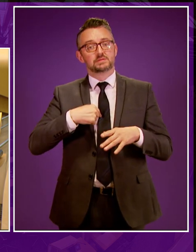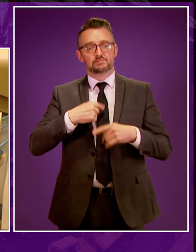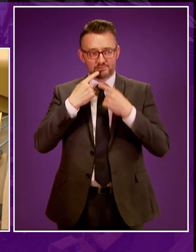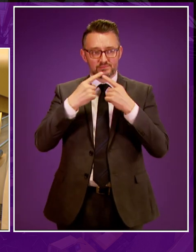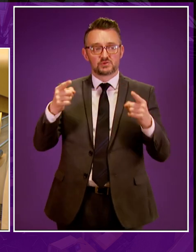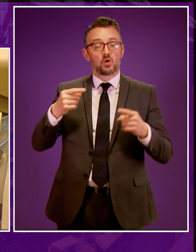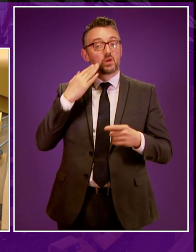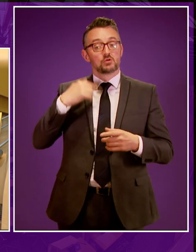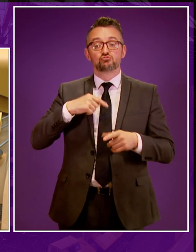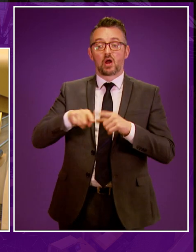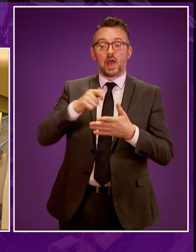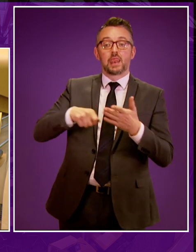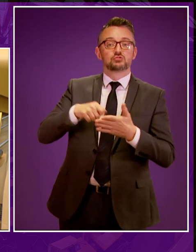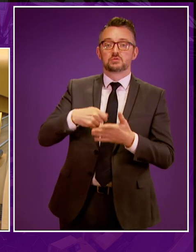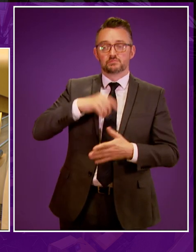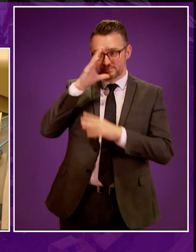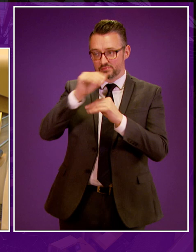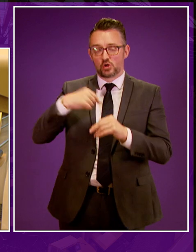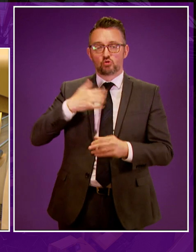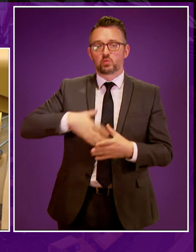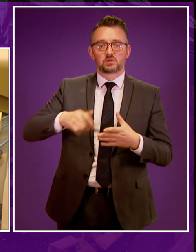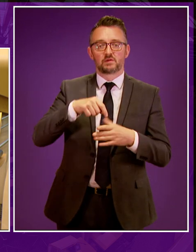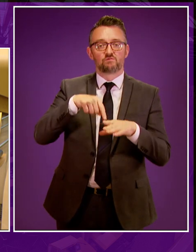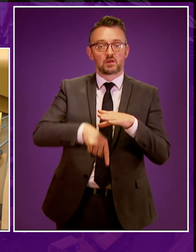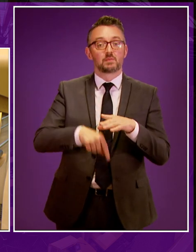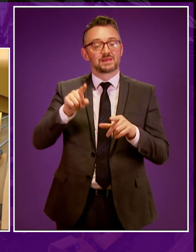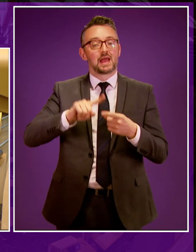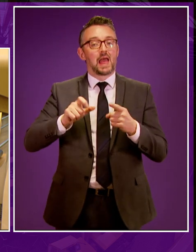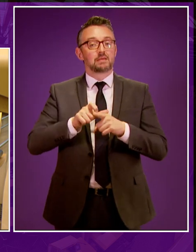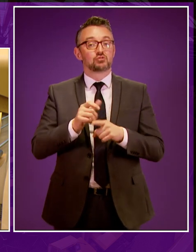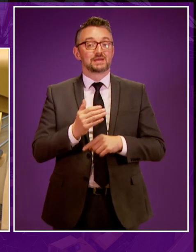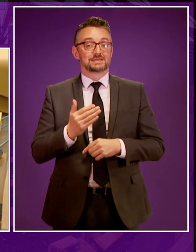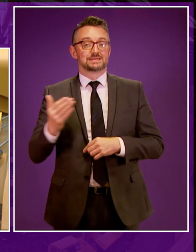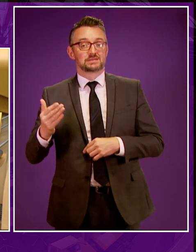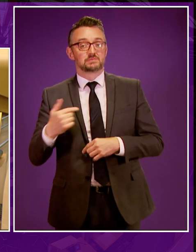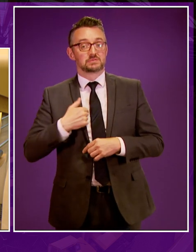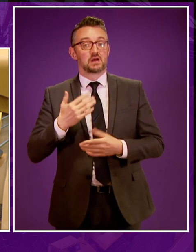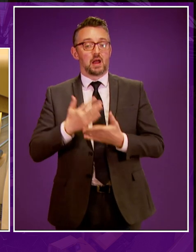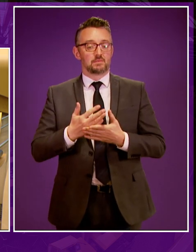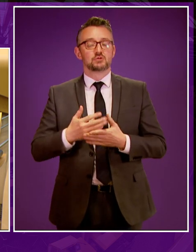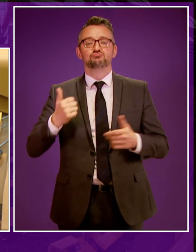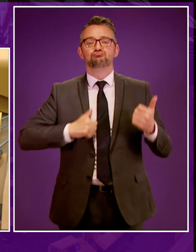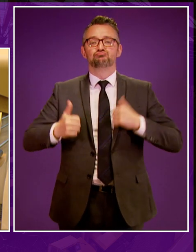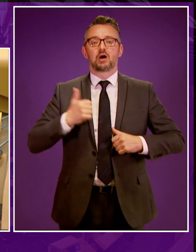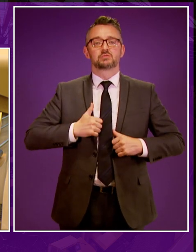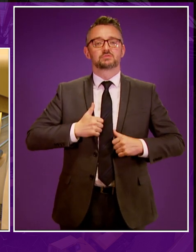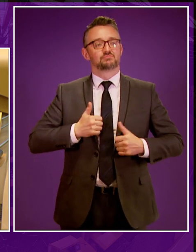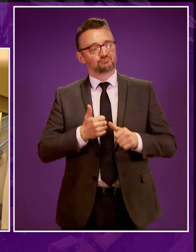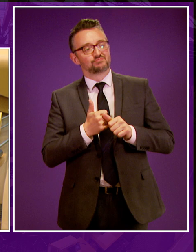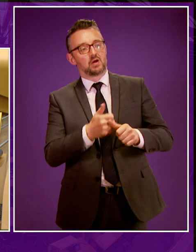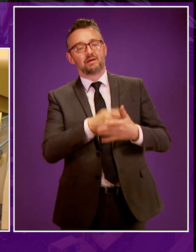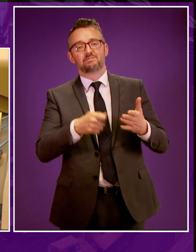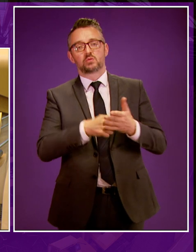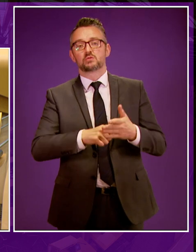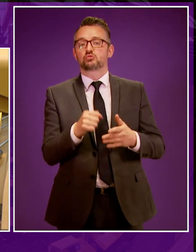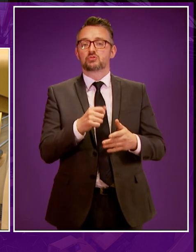highlighted during my campaign for election. Today, for those in Edinburgh Eastern, I'm going to be very proud to vote in favour of the Scottish Government's ban